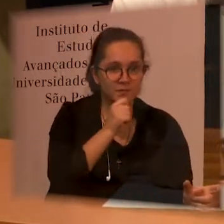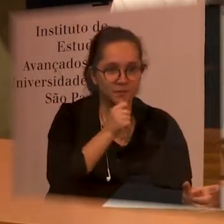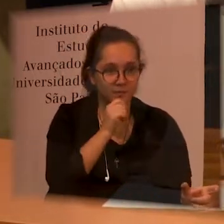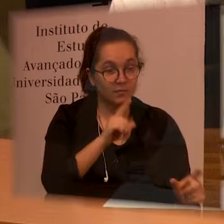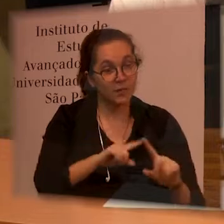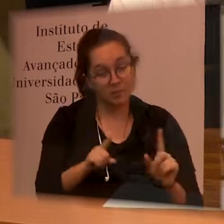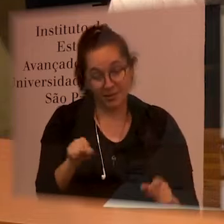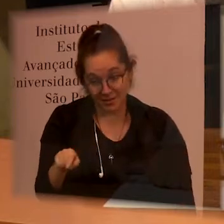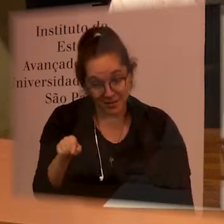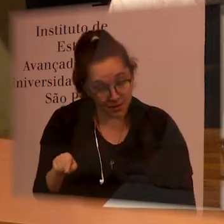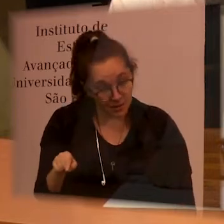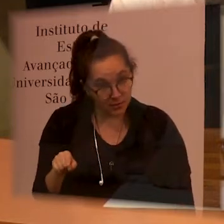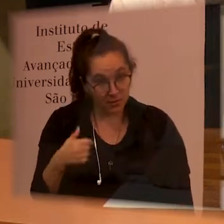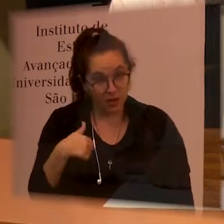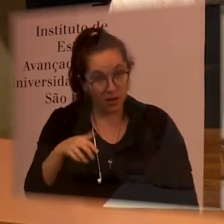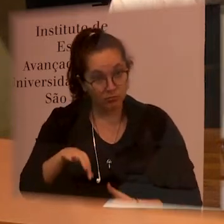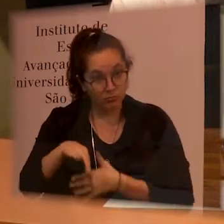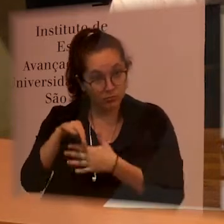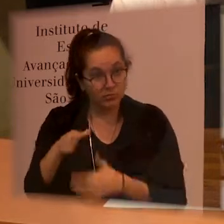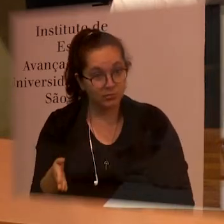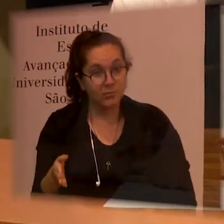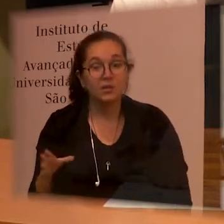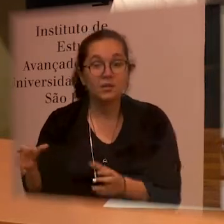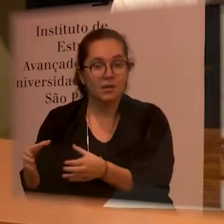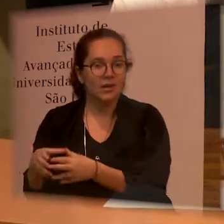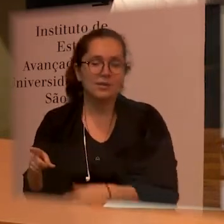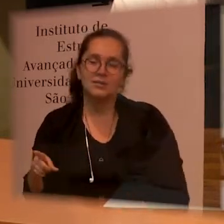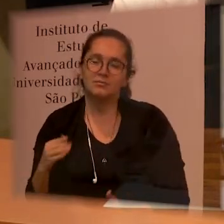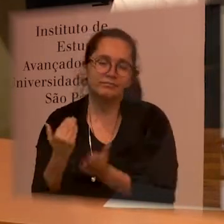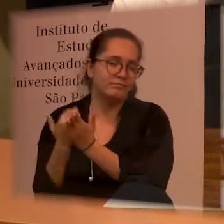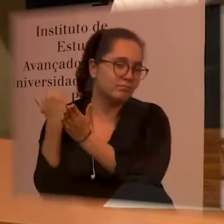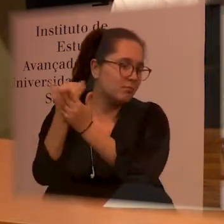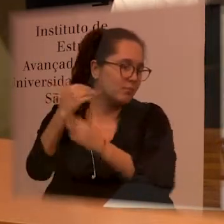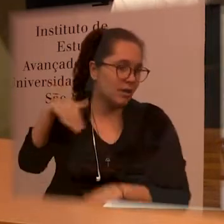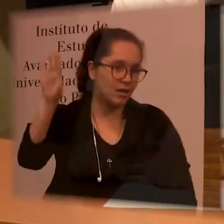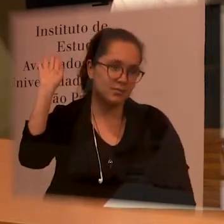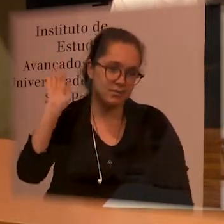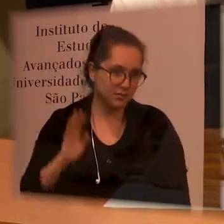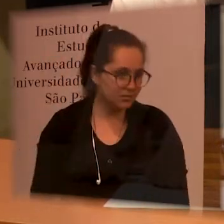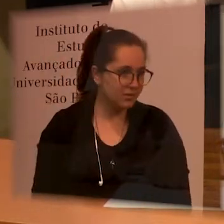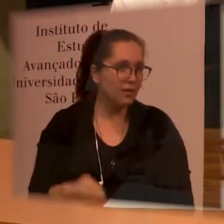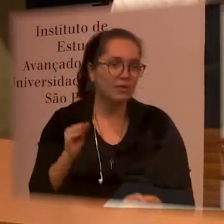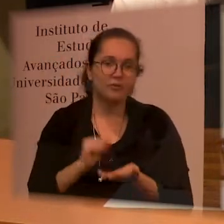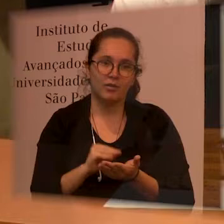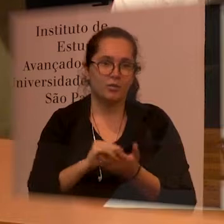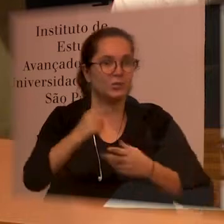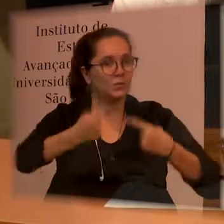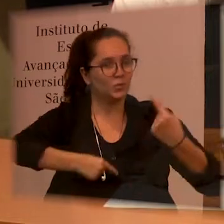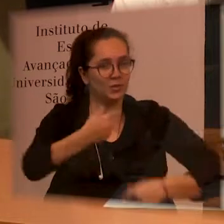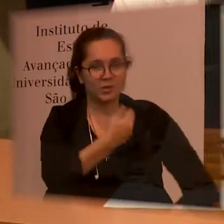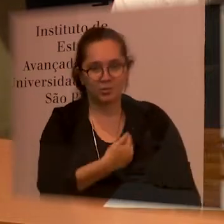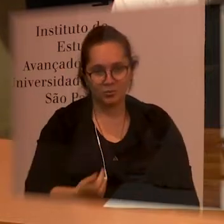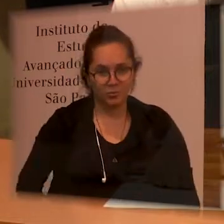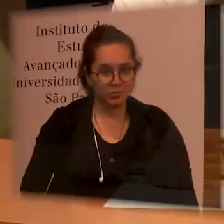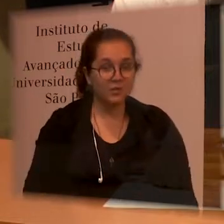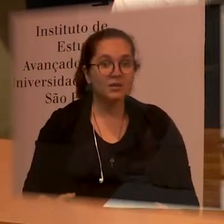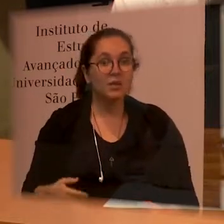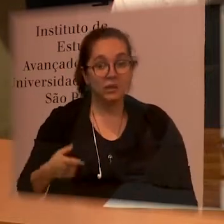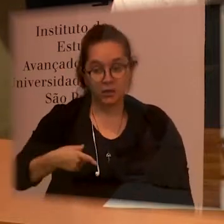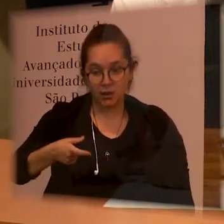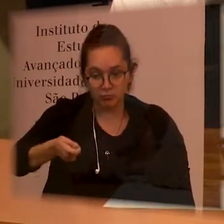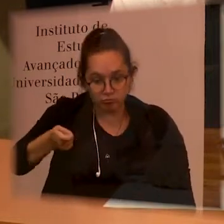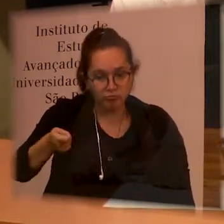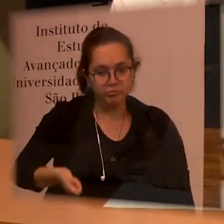that we represent people with disabilities eventually miss a public policy with